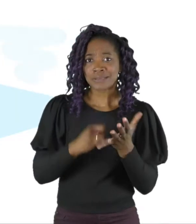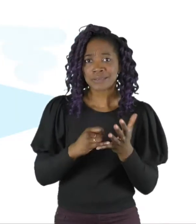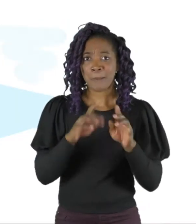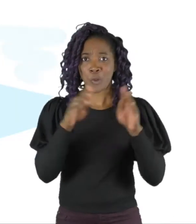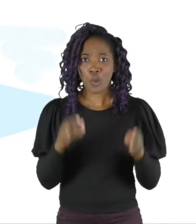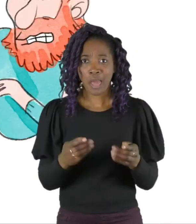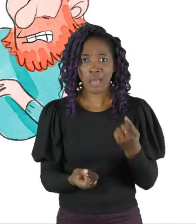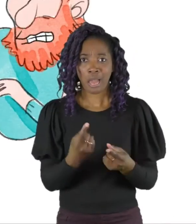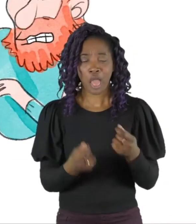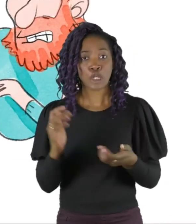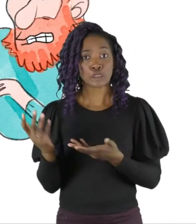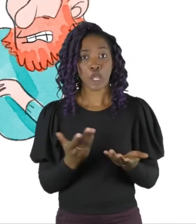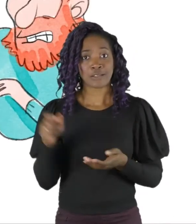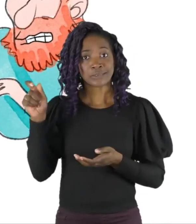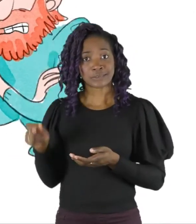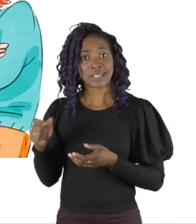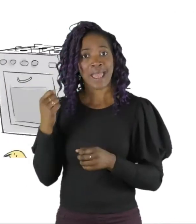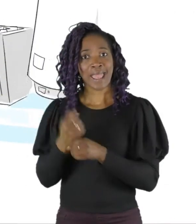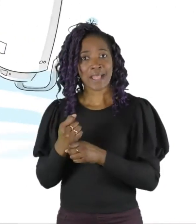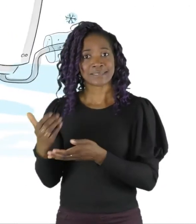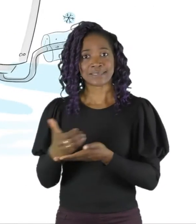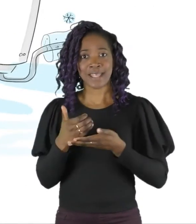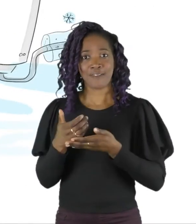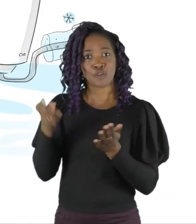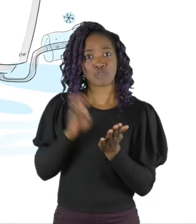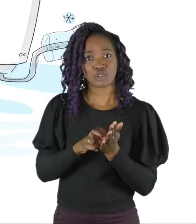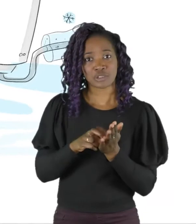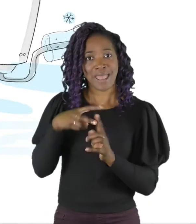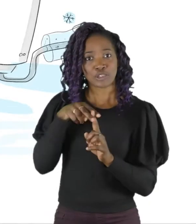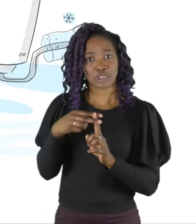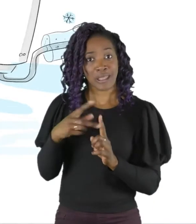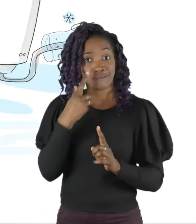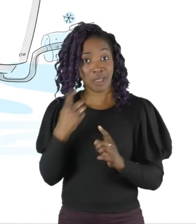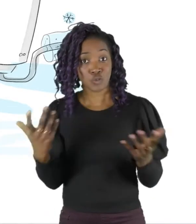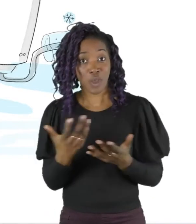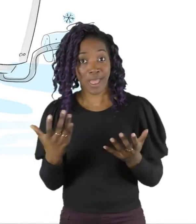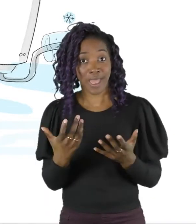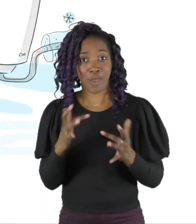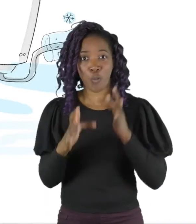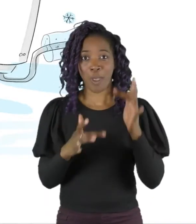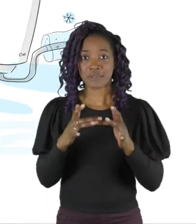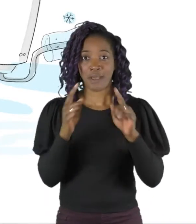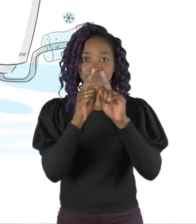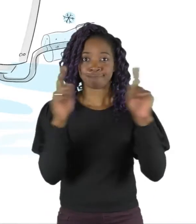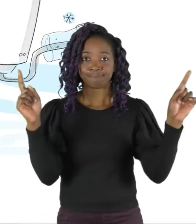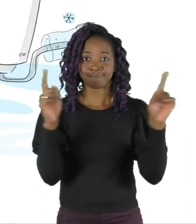and appliances serviced by a Gas Safe Registered Engineer. You can find one at www